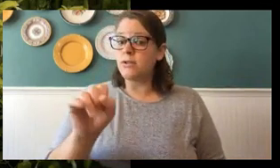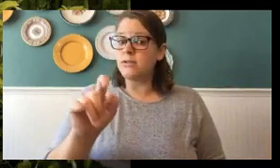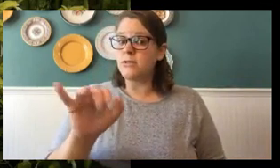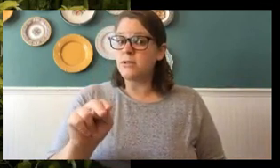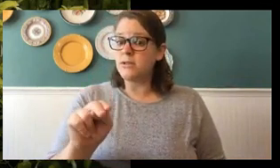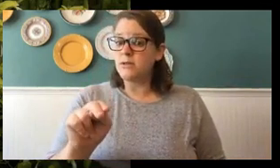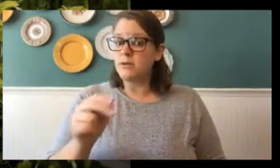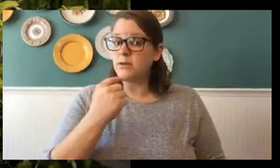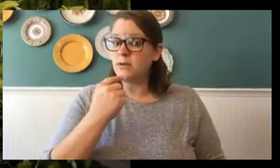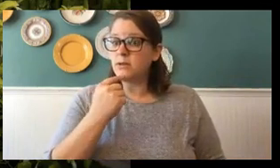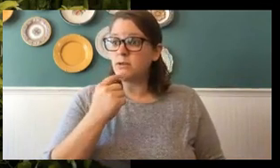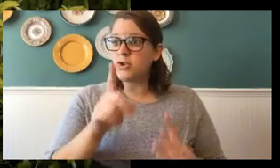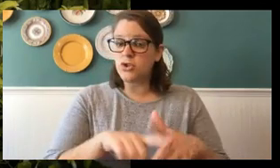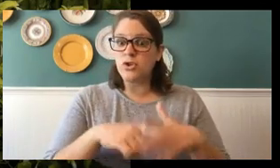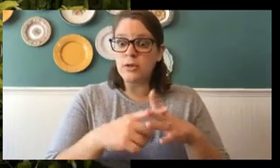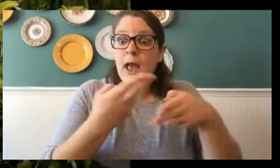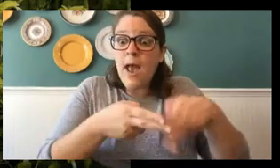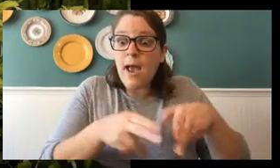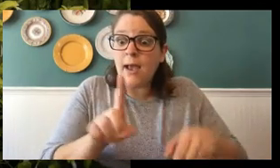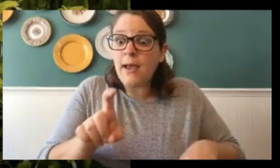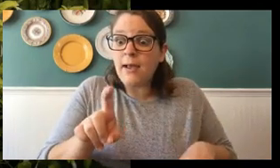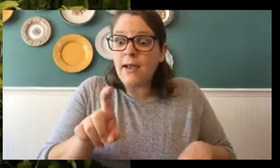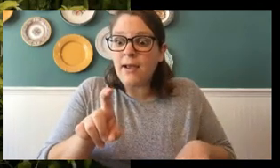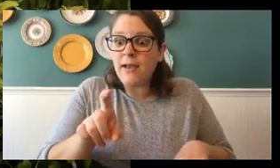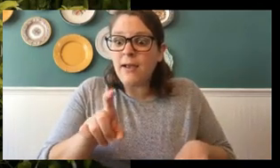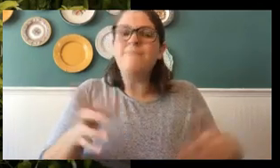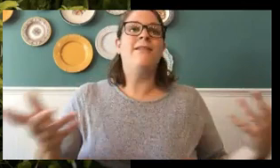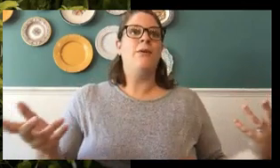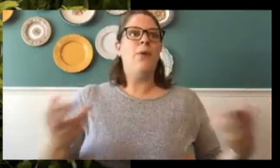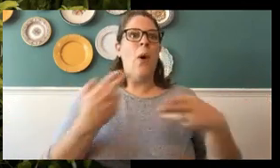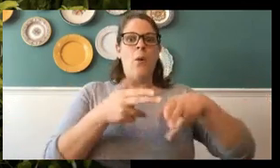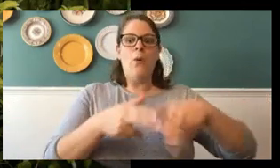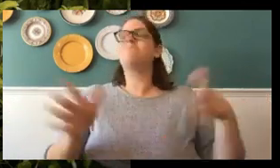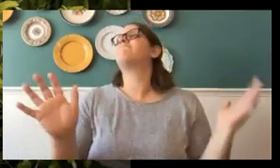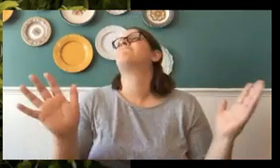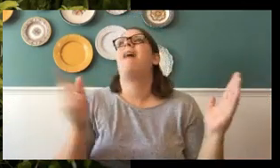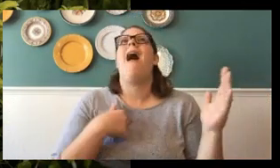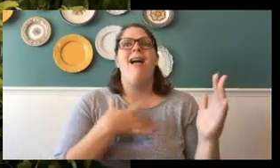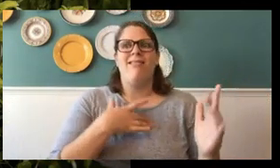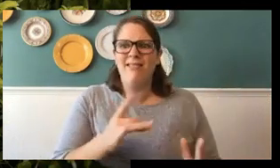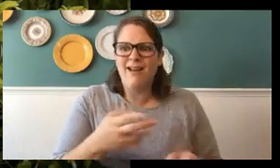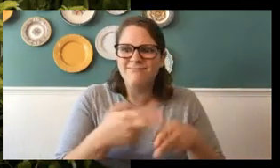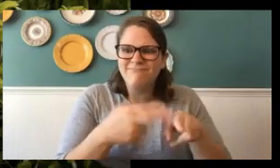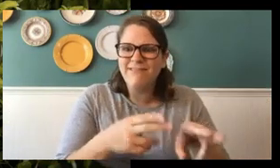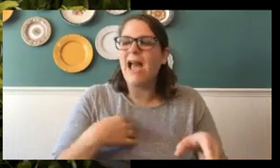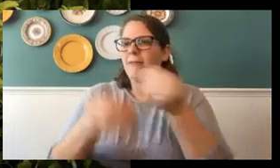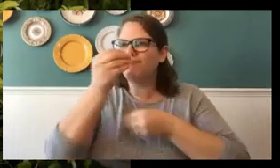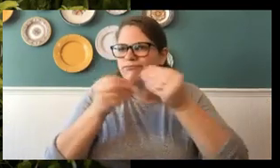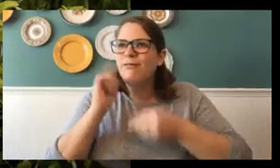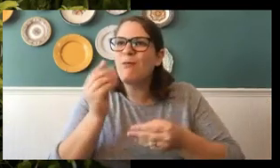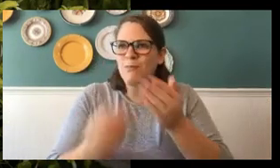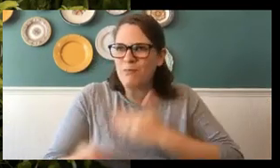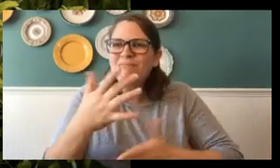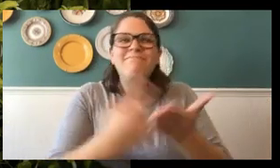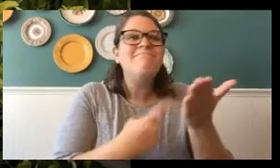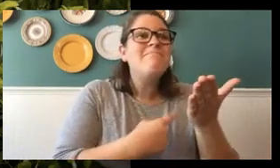Justin say it starts as an egg? An egg? Oh, Justin, I like eggs. I eat them for breakfast sometimes.